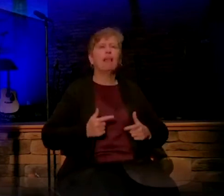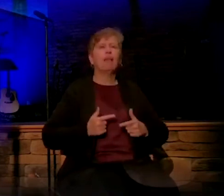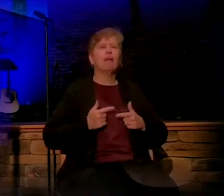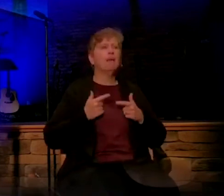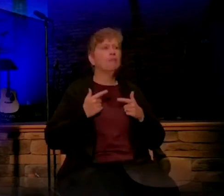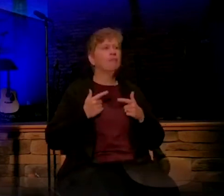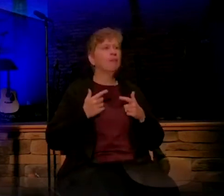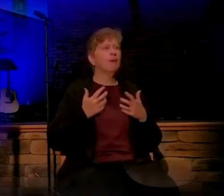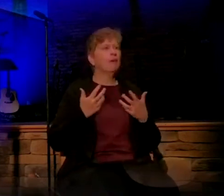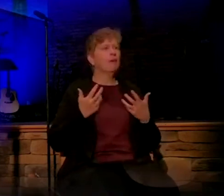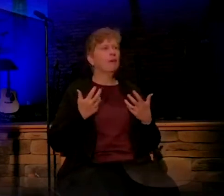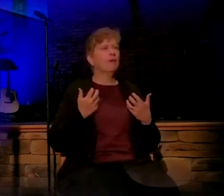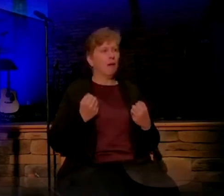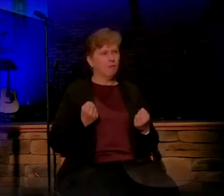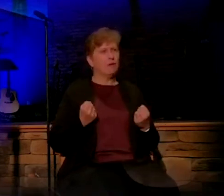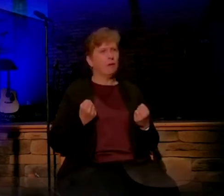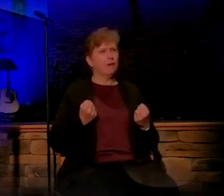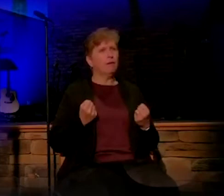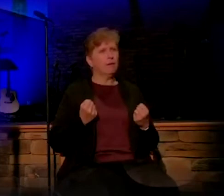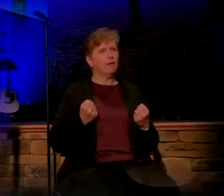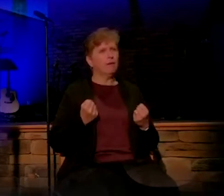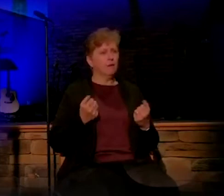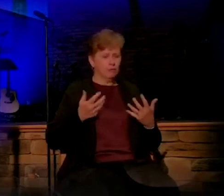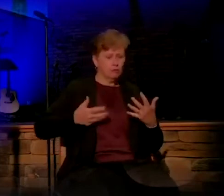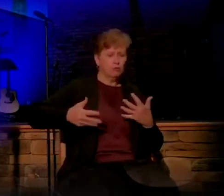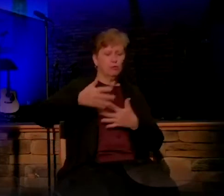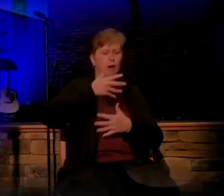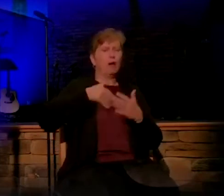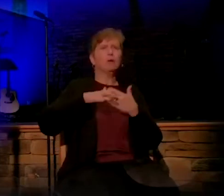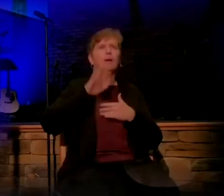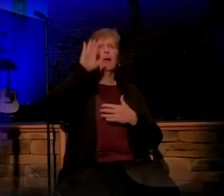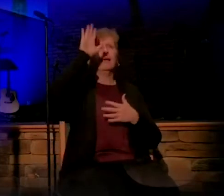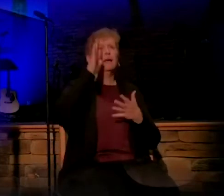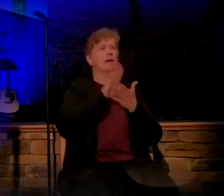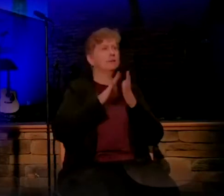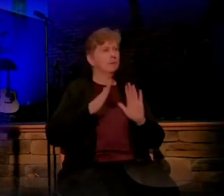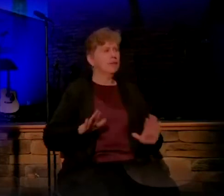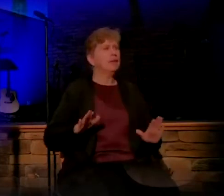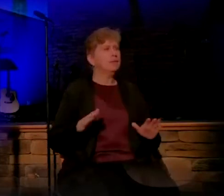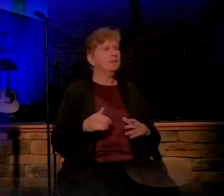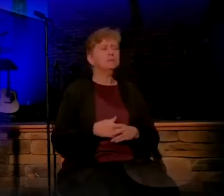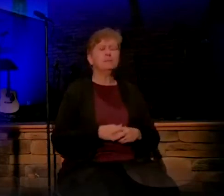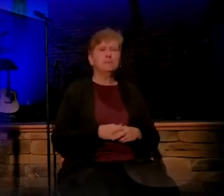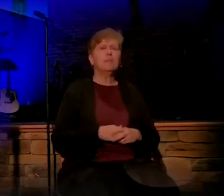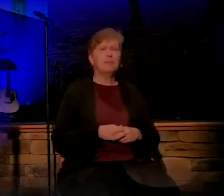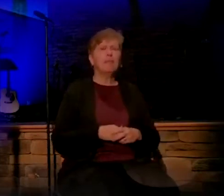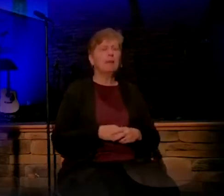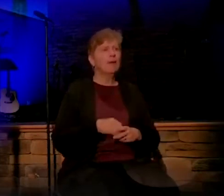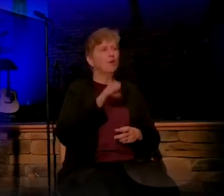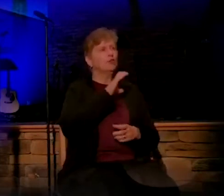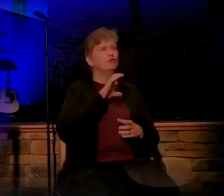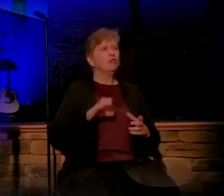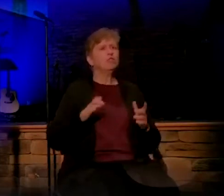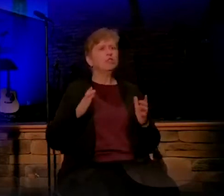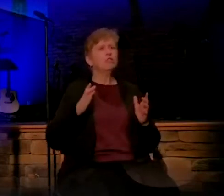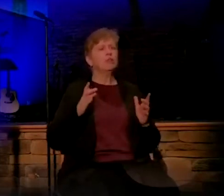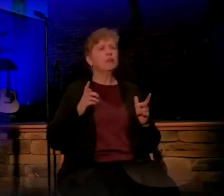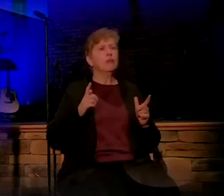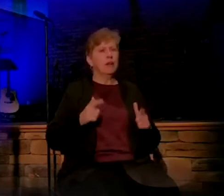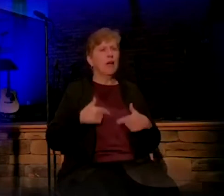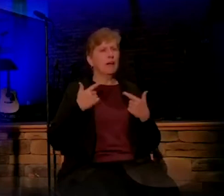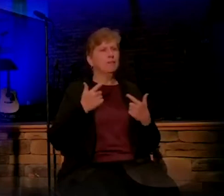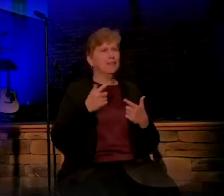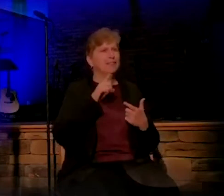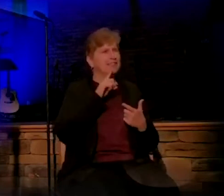surrounded by his peace. Live confident. I find the Christian life to be rather intriguing, interesting,